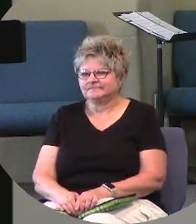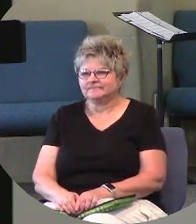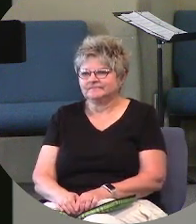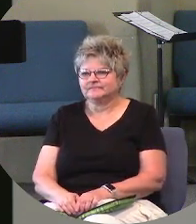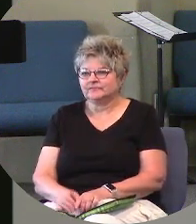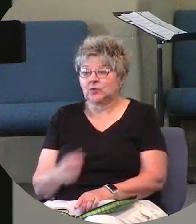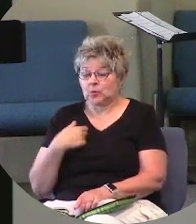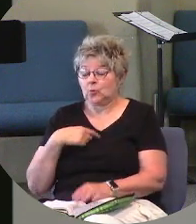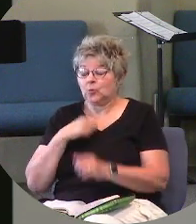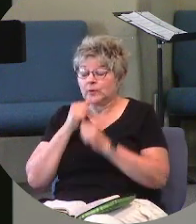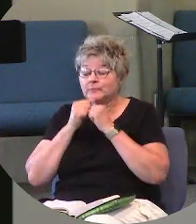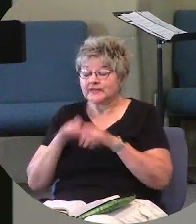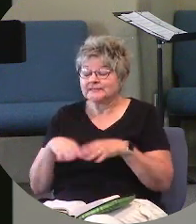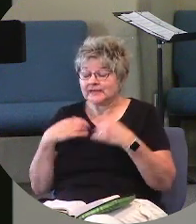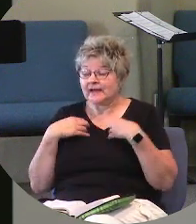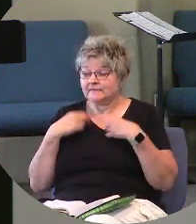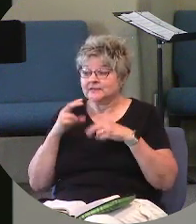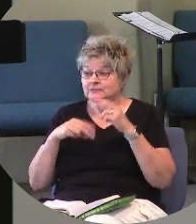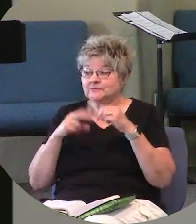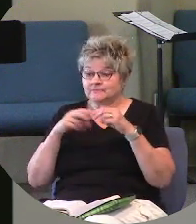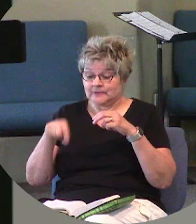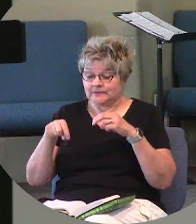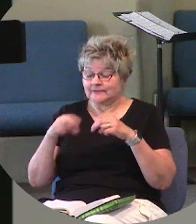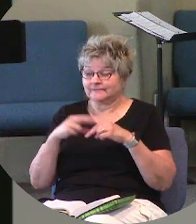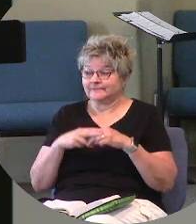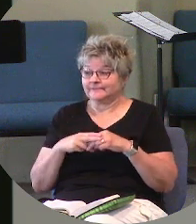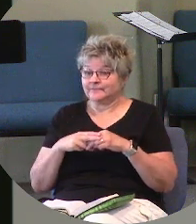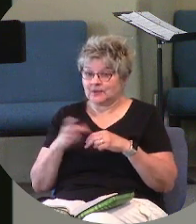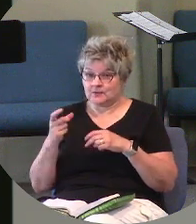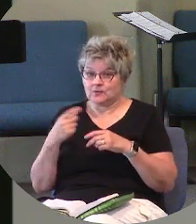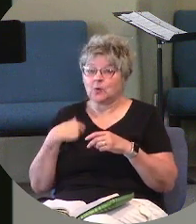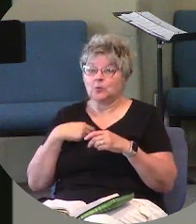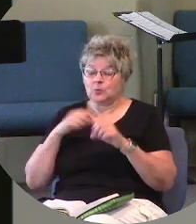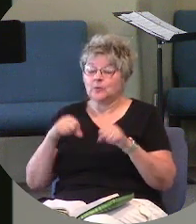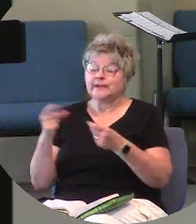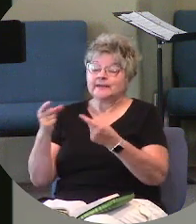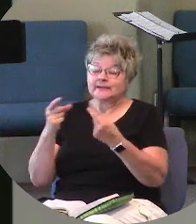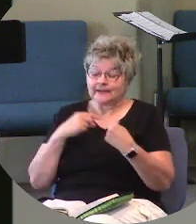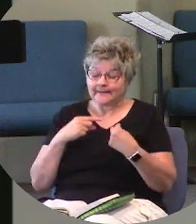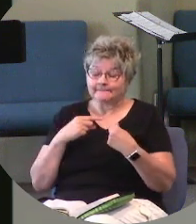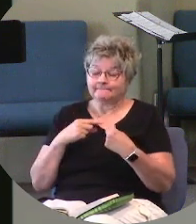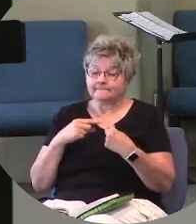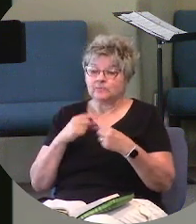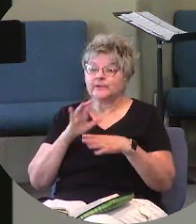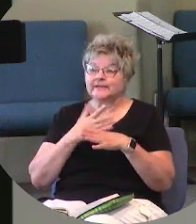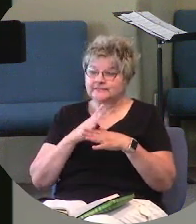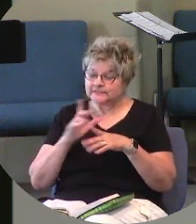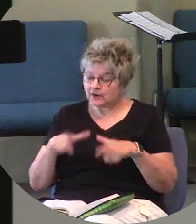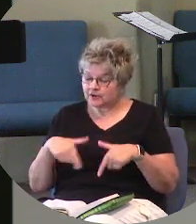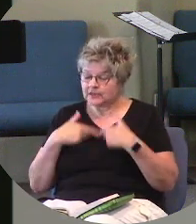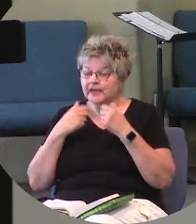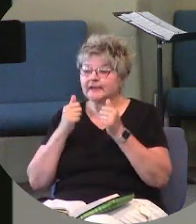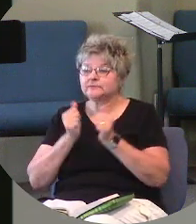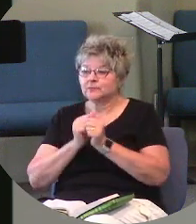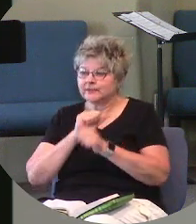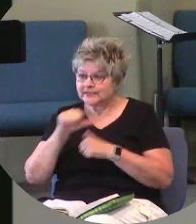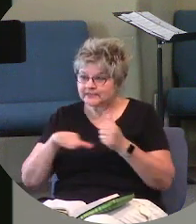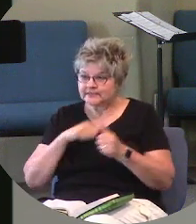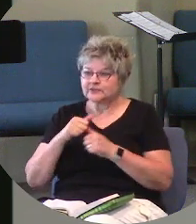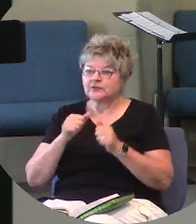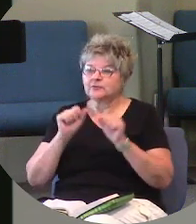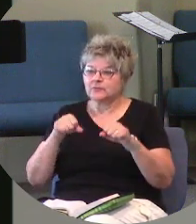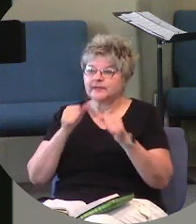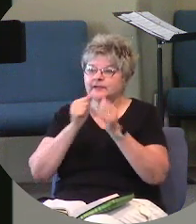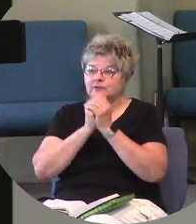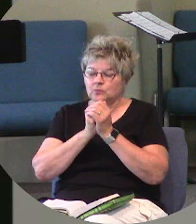We're blessed to have this building that we can come and we can share our lives with each other and we can worship